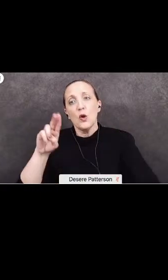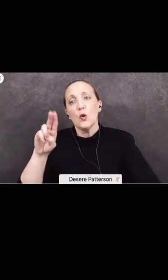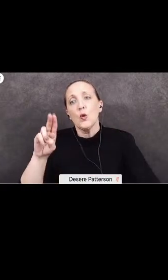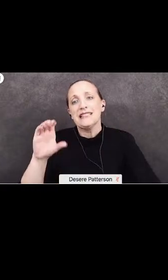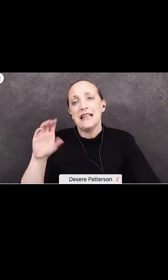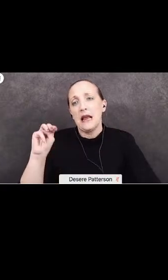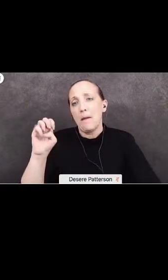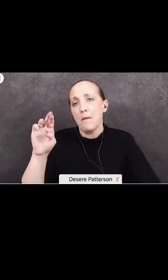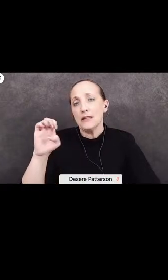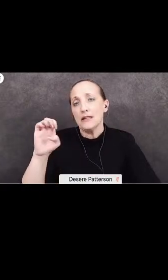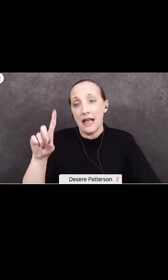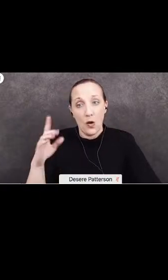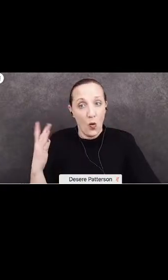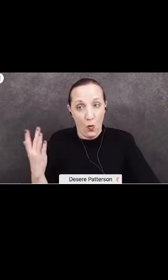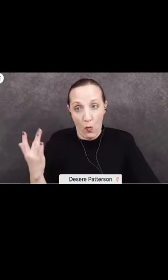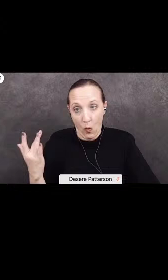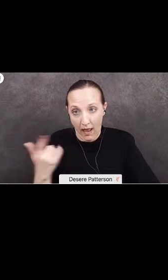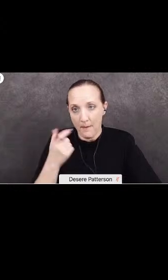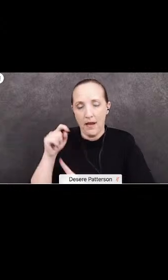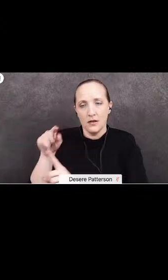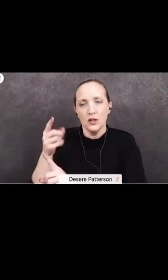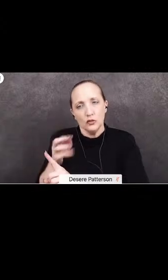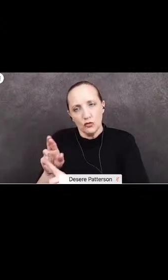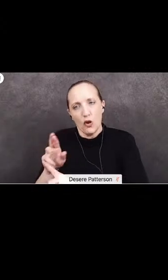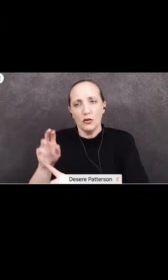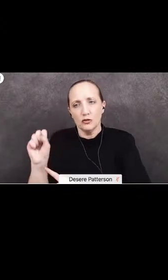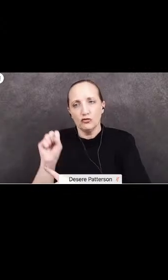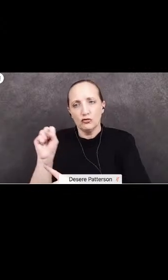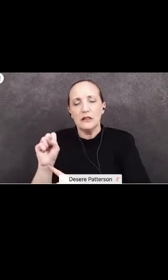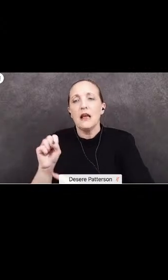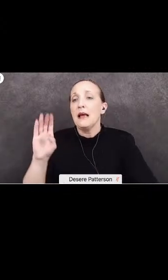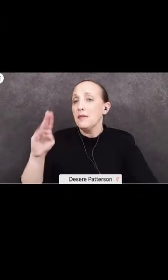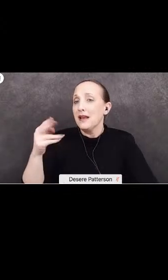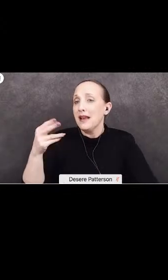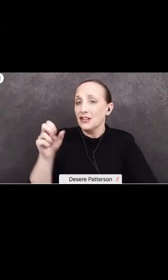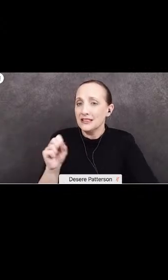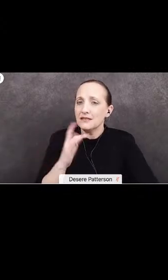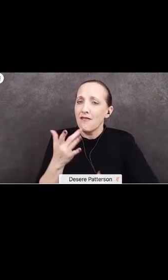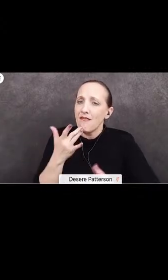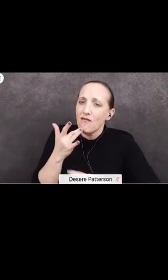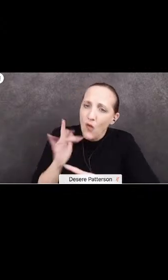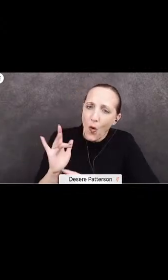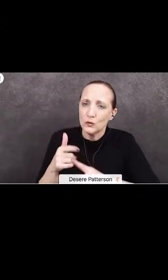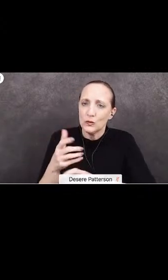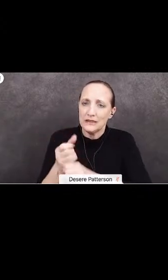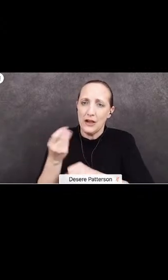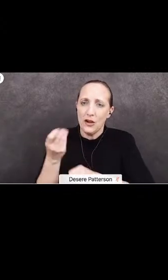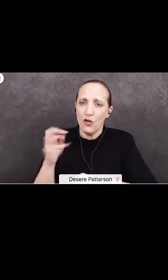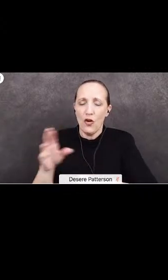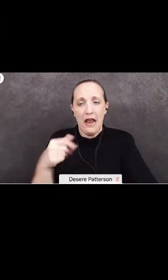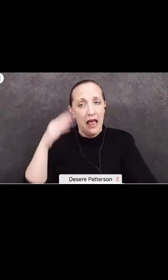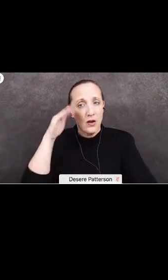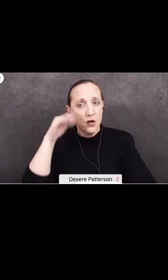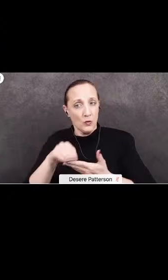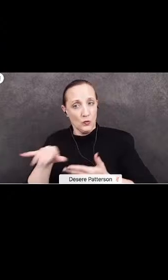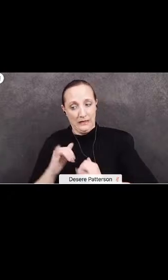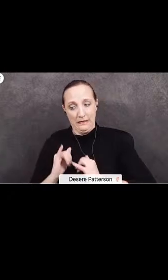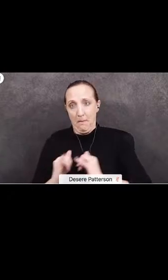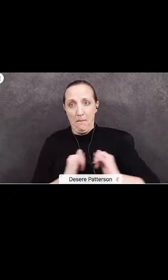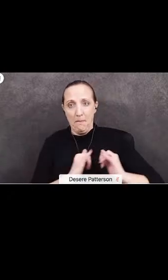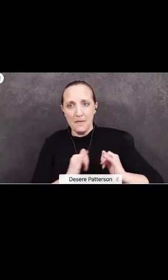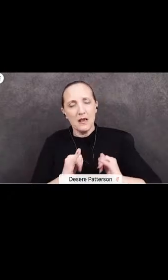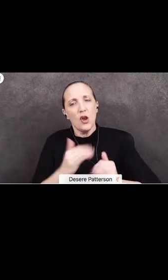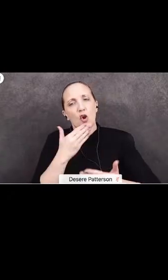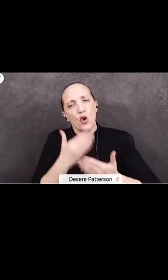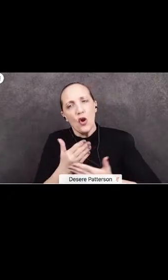This is all possible because of someone like Dr. Stregorda. BHS is very fortunate to have her and I know that students like me will be in